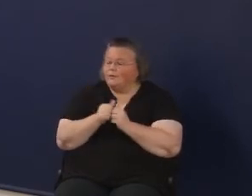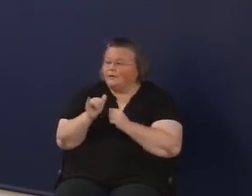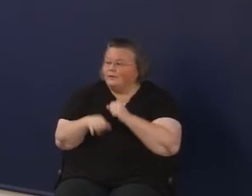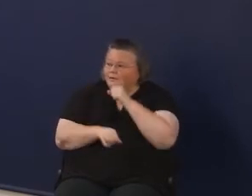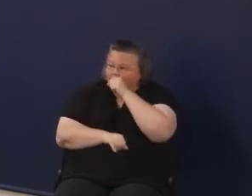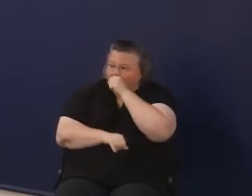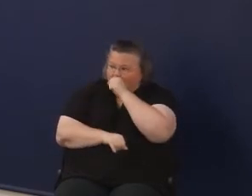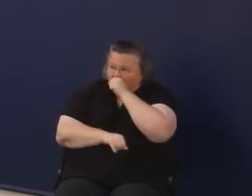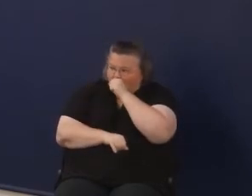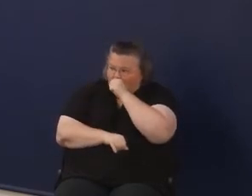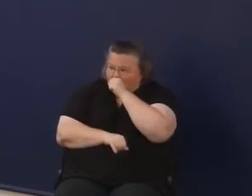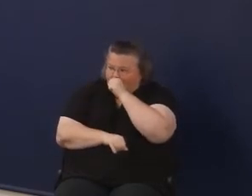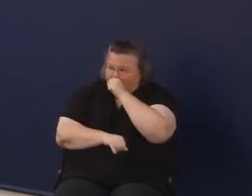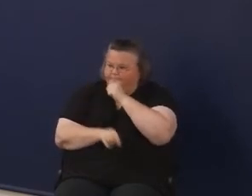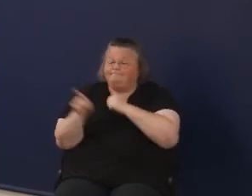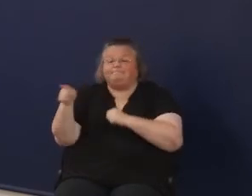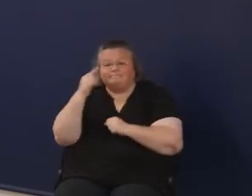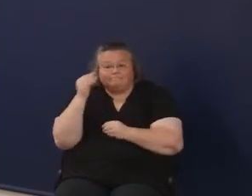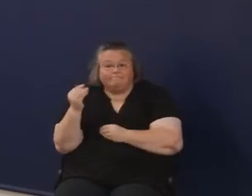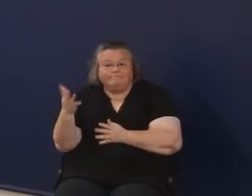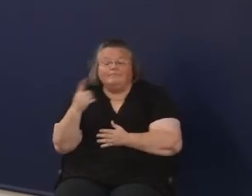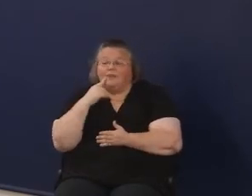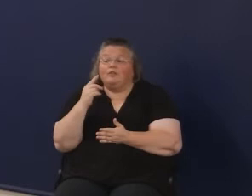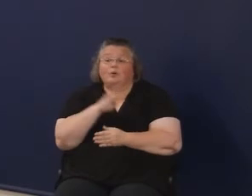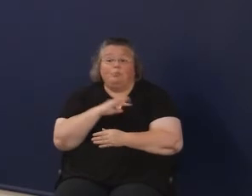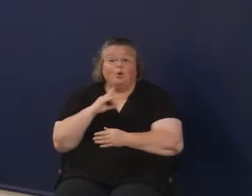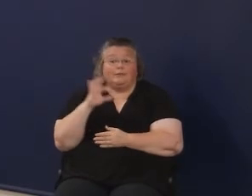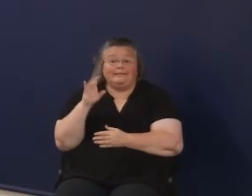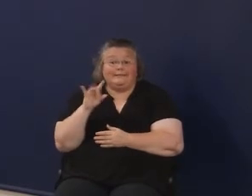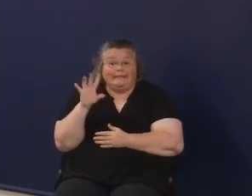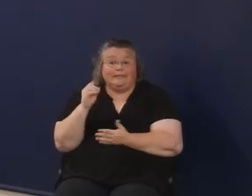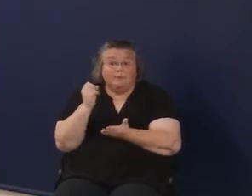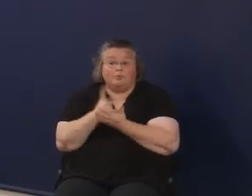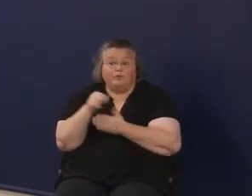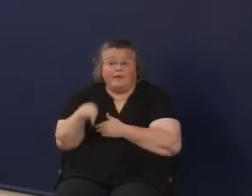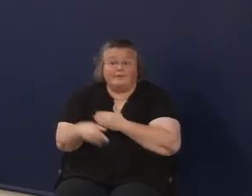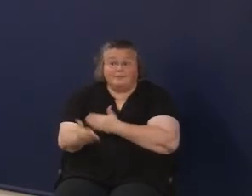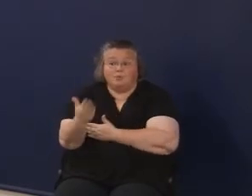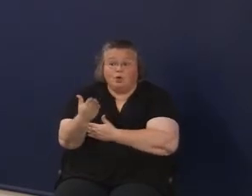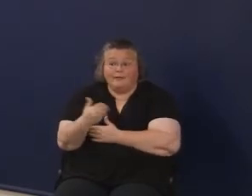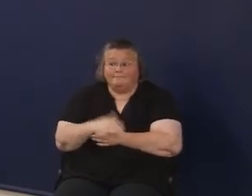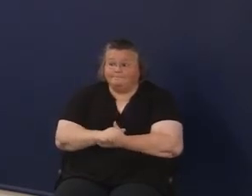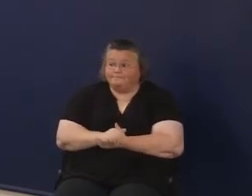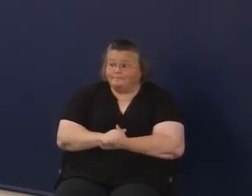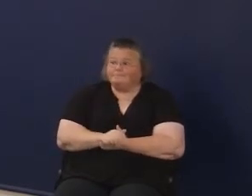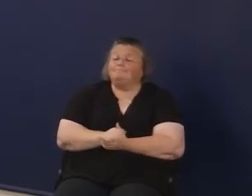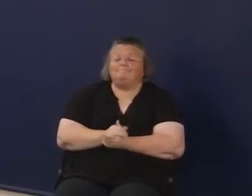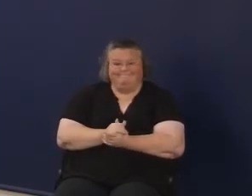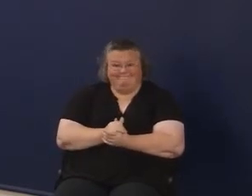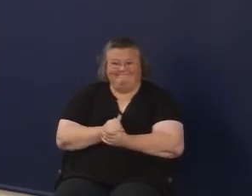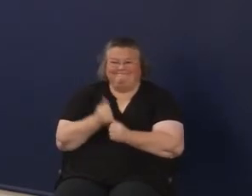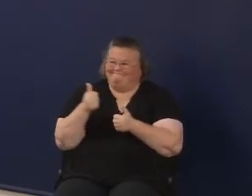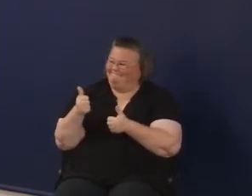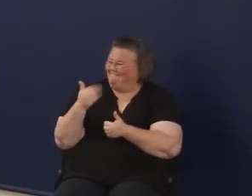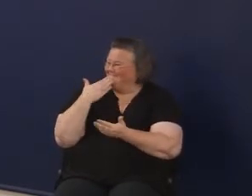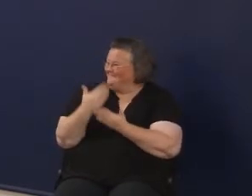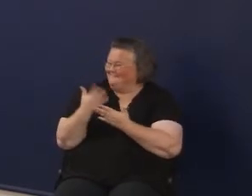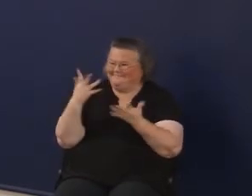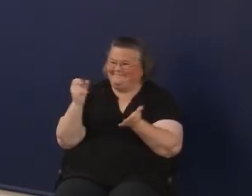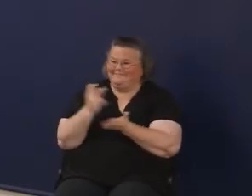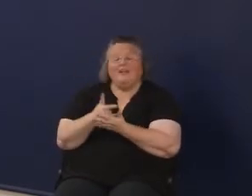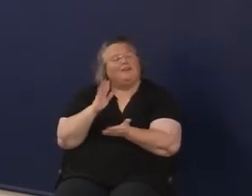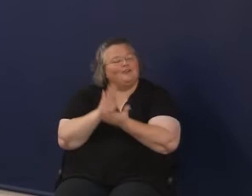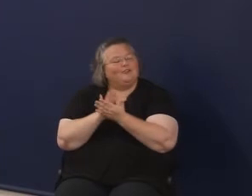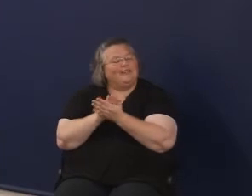Just make a part of the board this morning. Oh, what happened this morning? Yes. Okay, great. Great